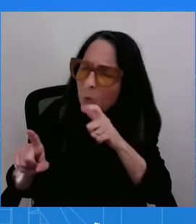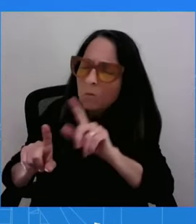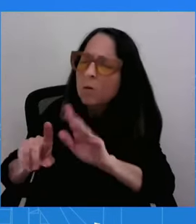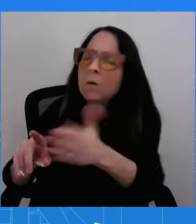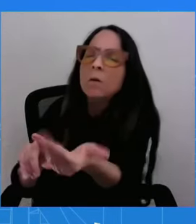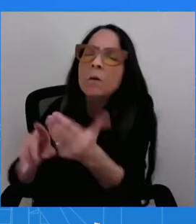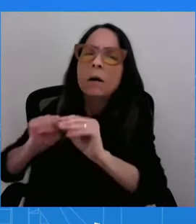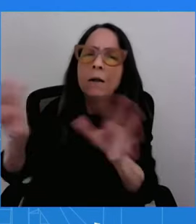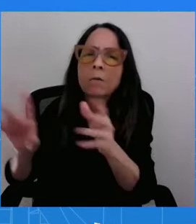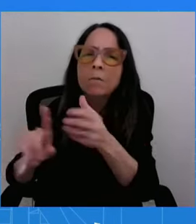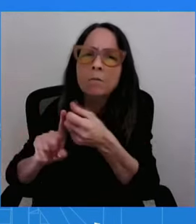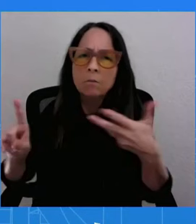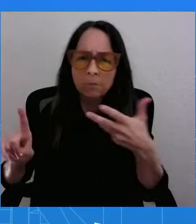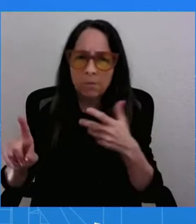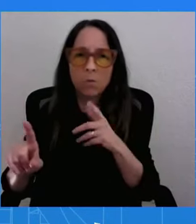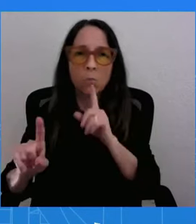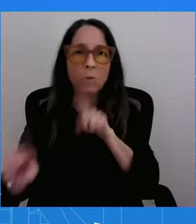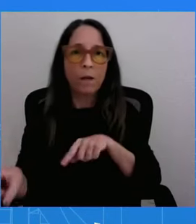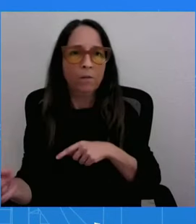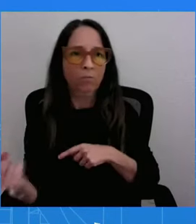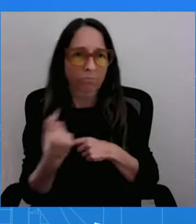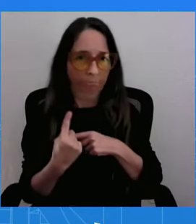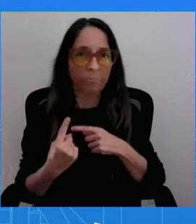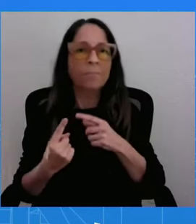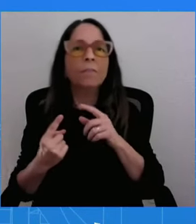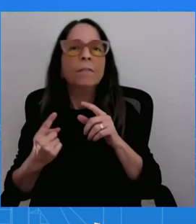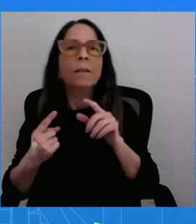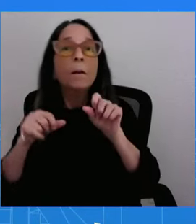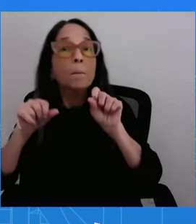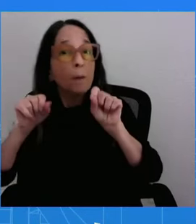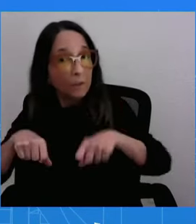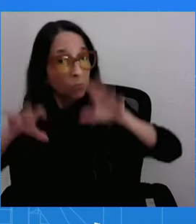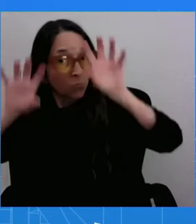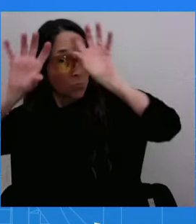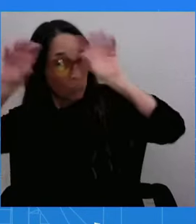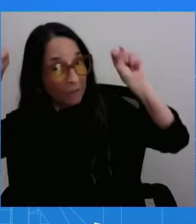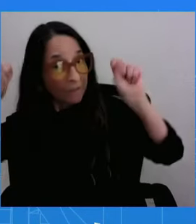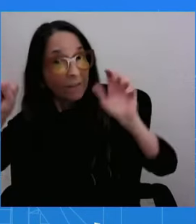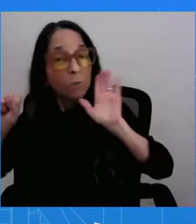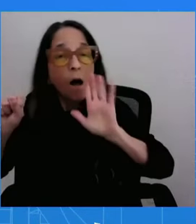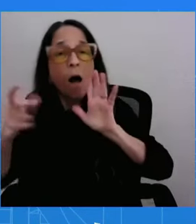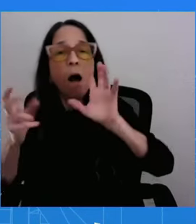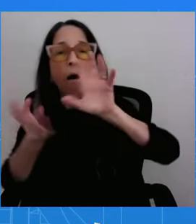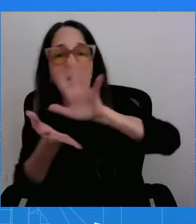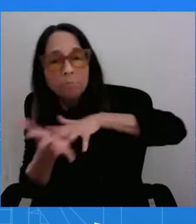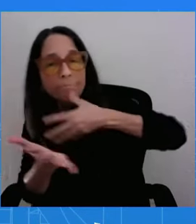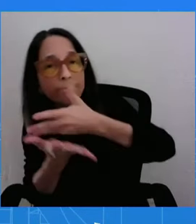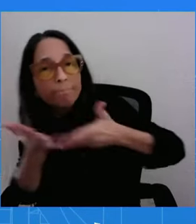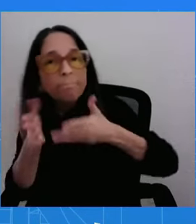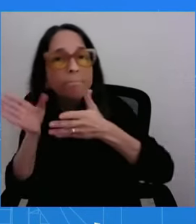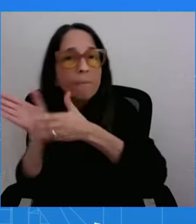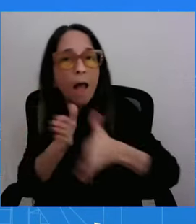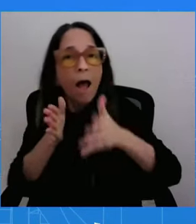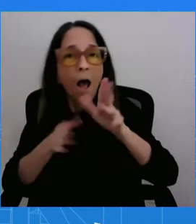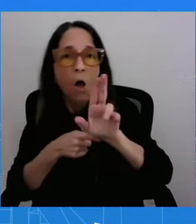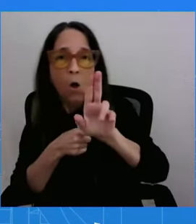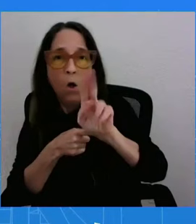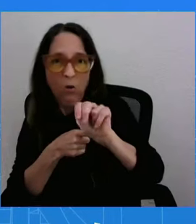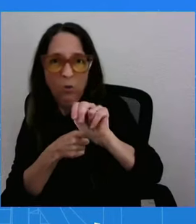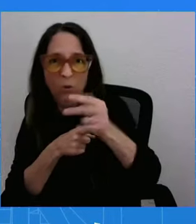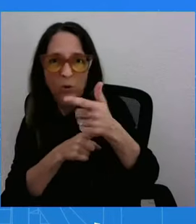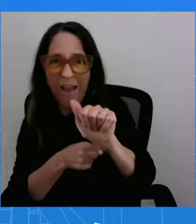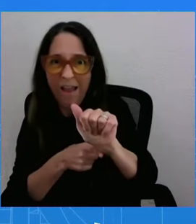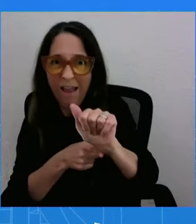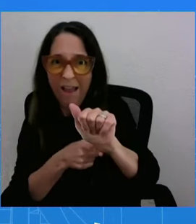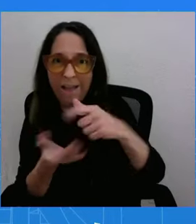for the U.N. General Assembly to speak to today. As you know, when the President goes up to New York for the General Assembly, not only does he deliver